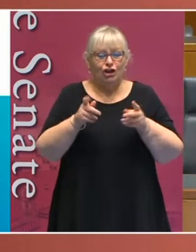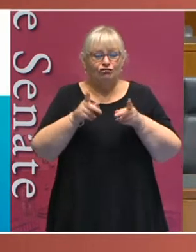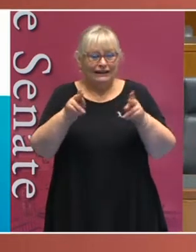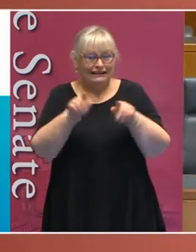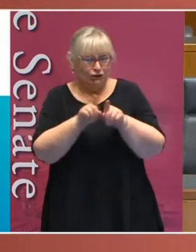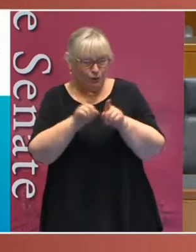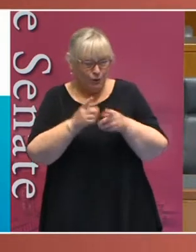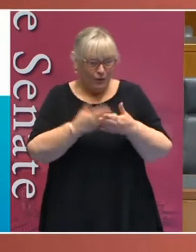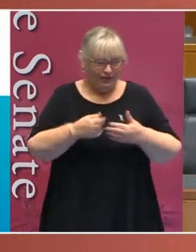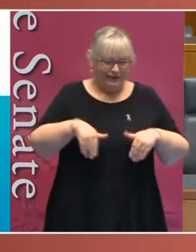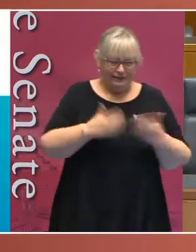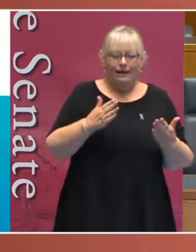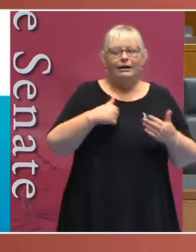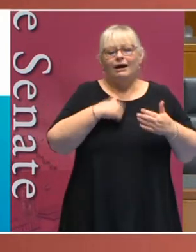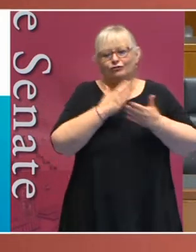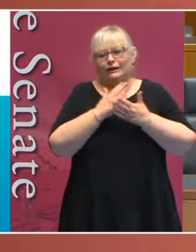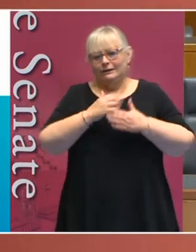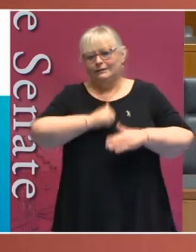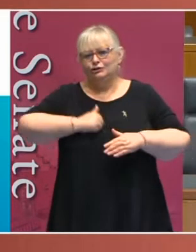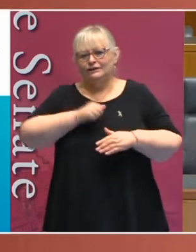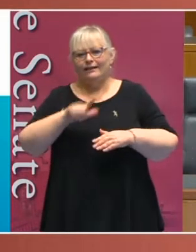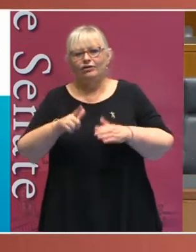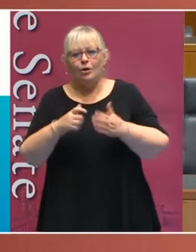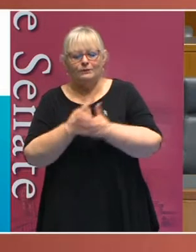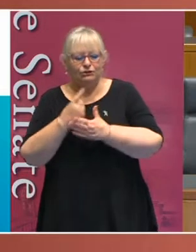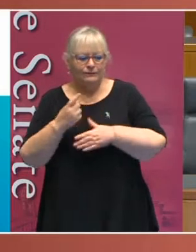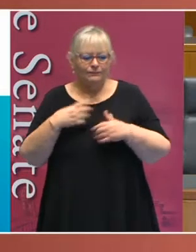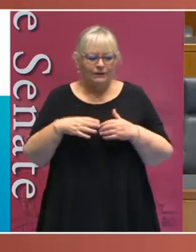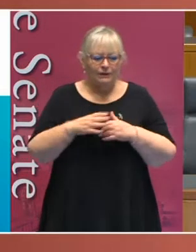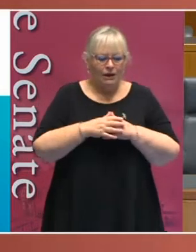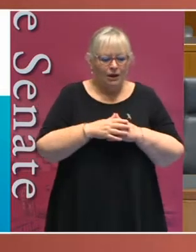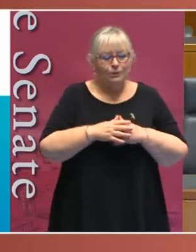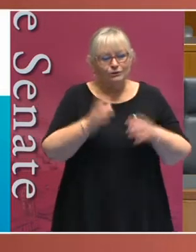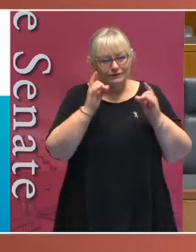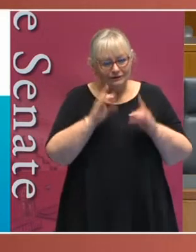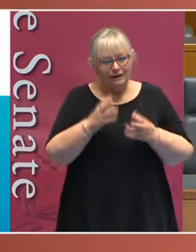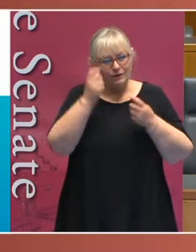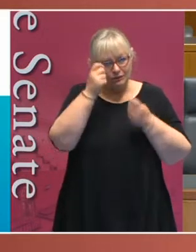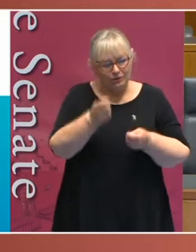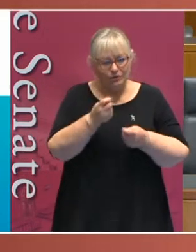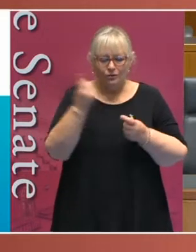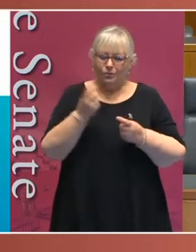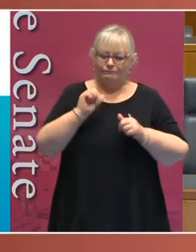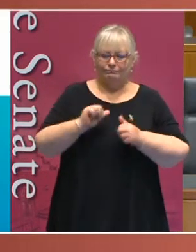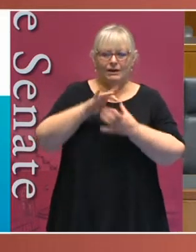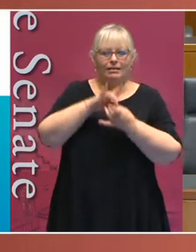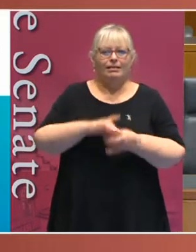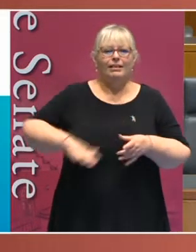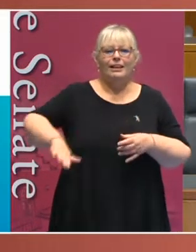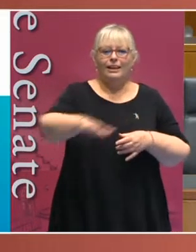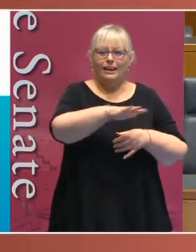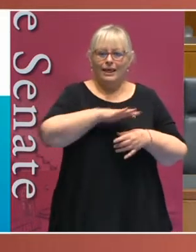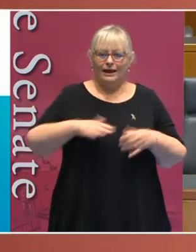something that I very much appreciate. I'd like to begin my remarks by acknowledging the traditional owners of the land upon